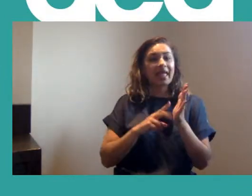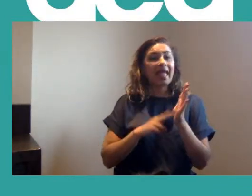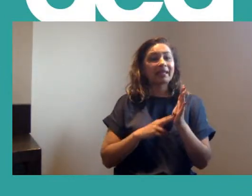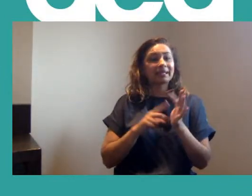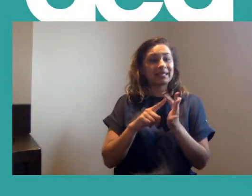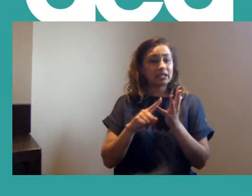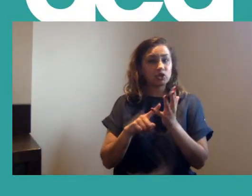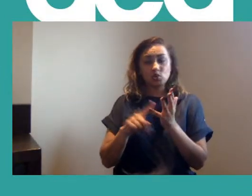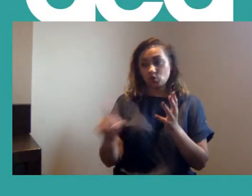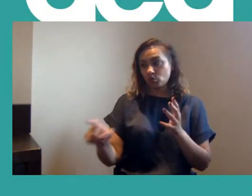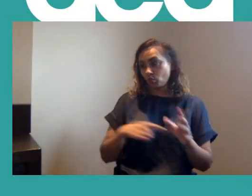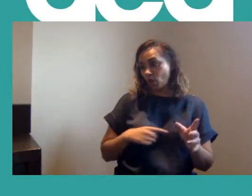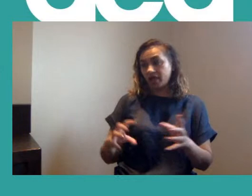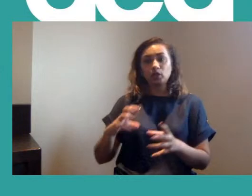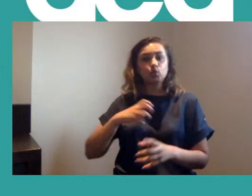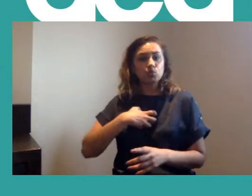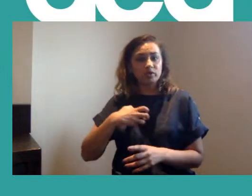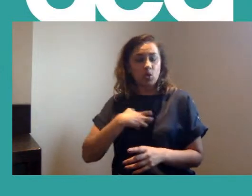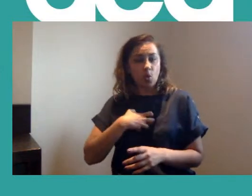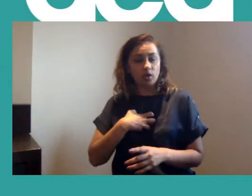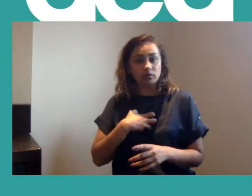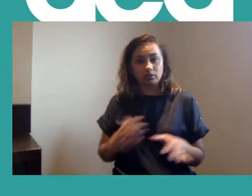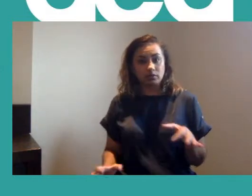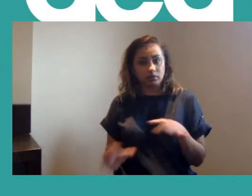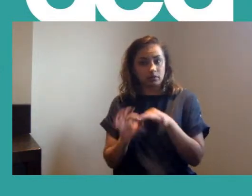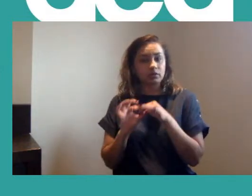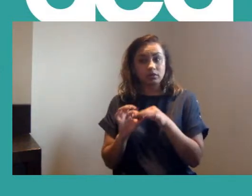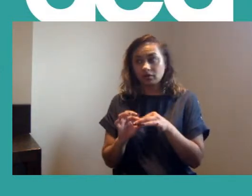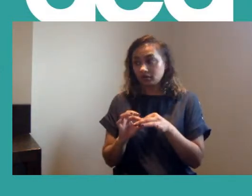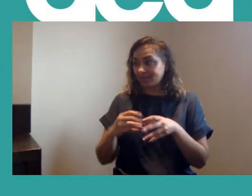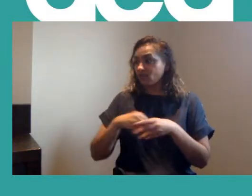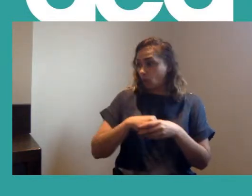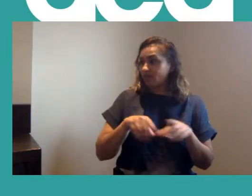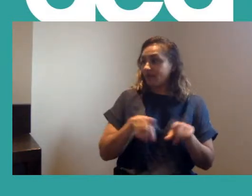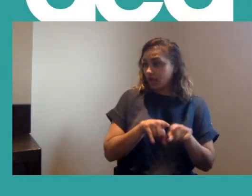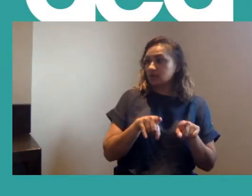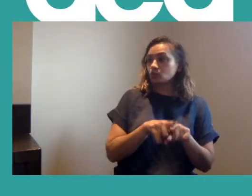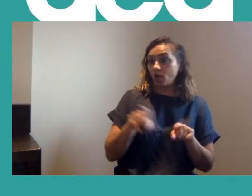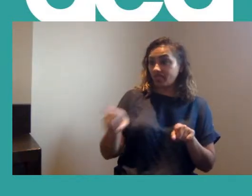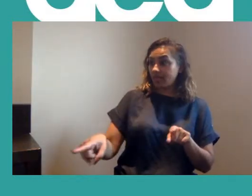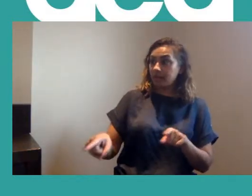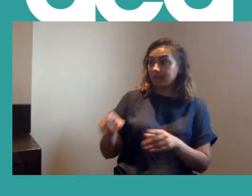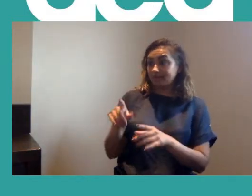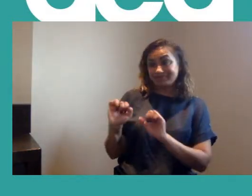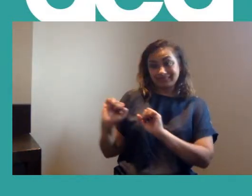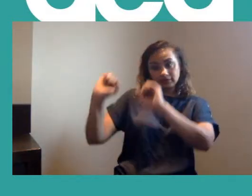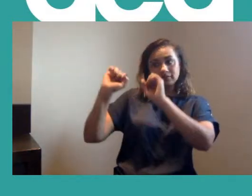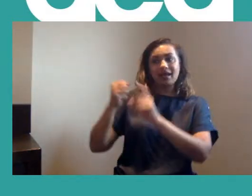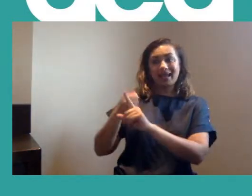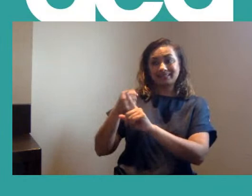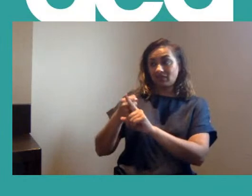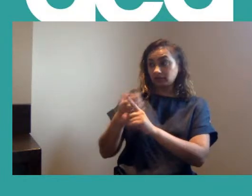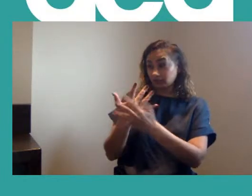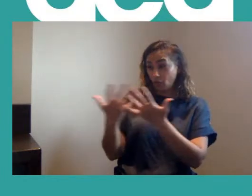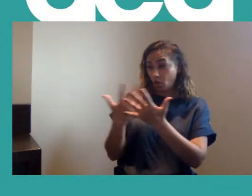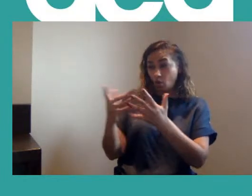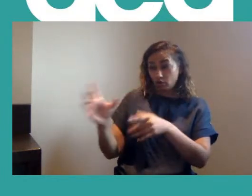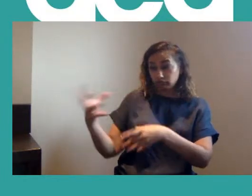our sister union, who was in this call with us, they have also put their activists through this course as well.